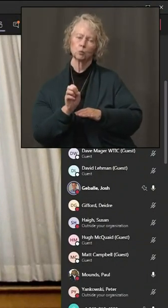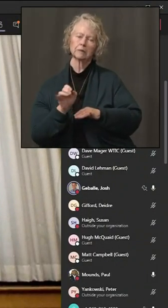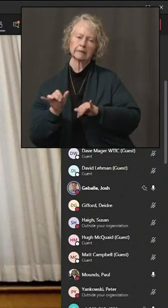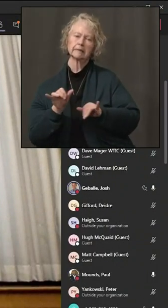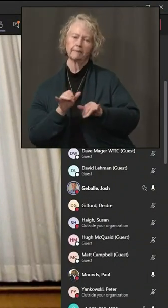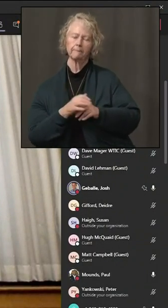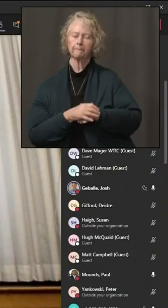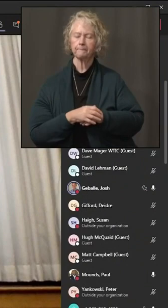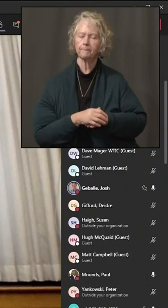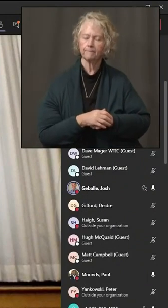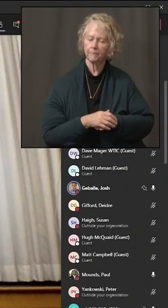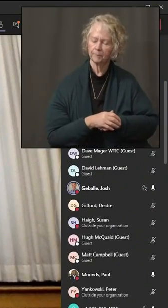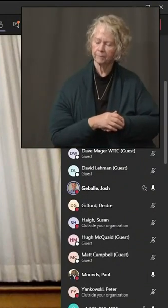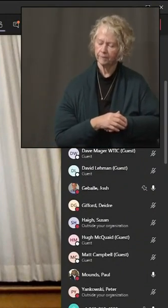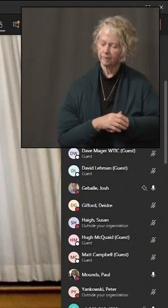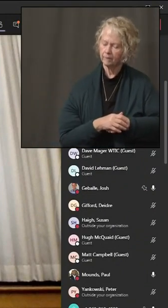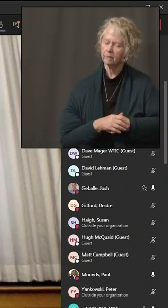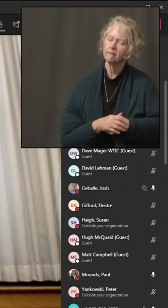Okay.